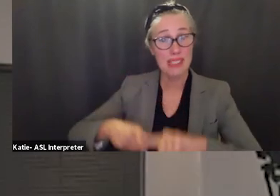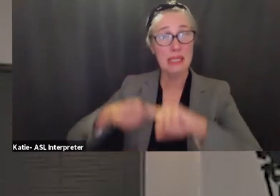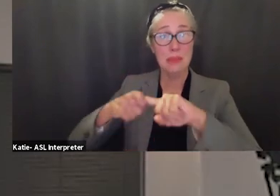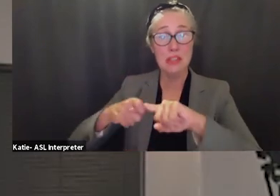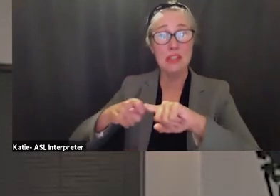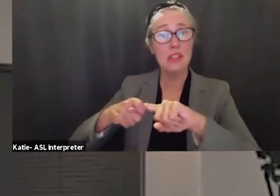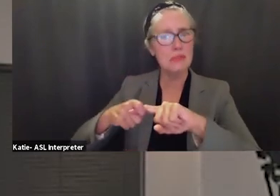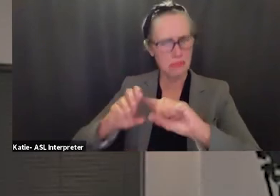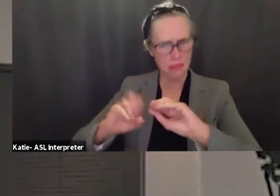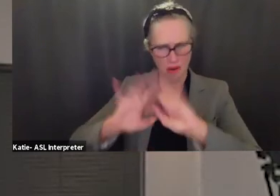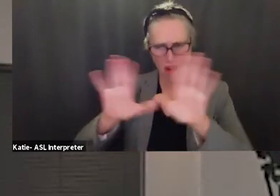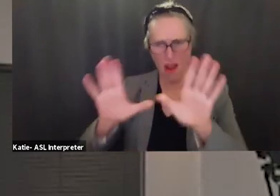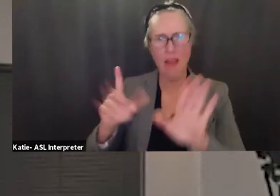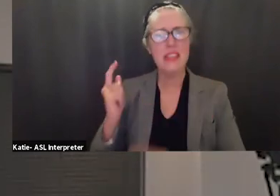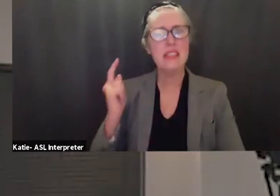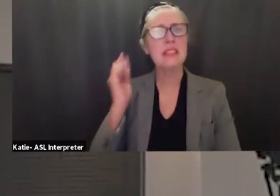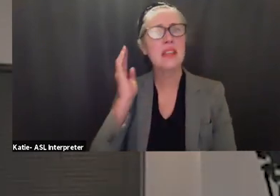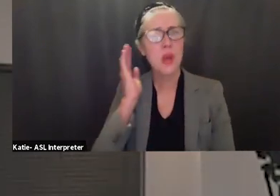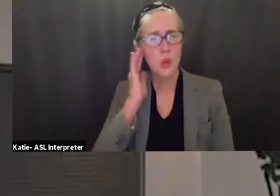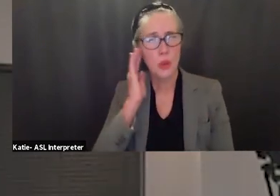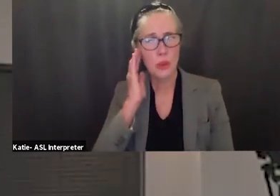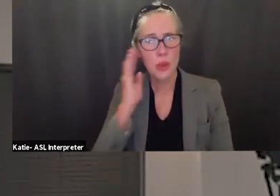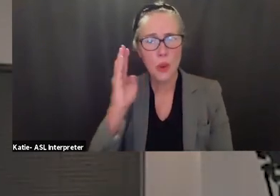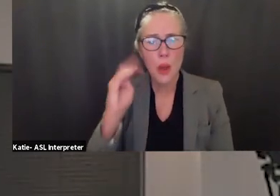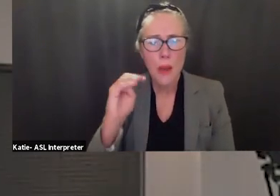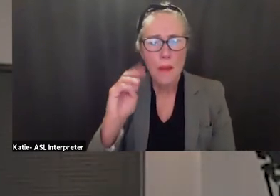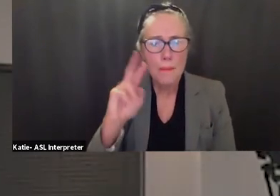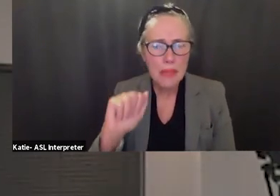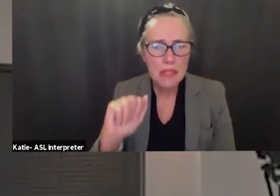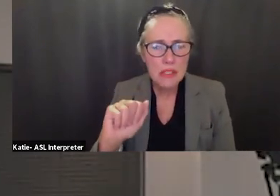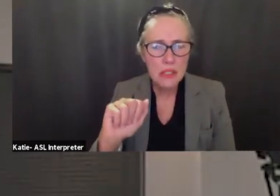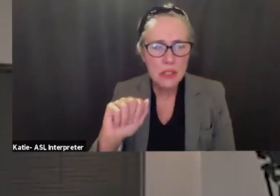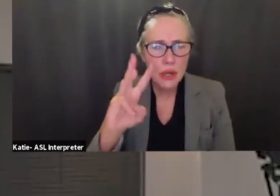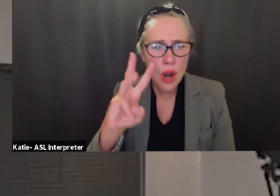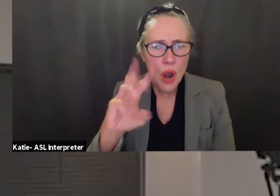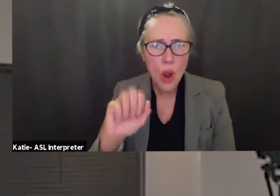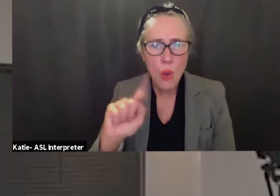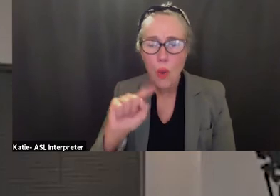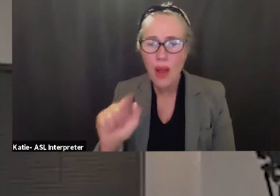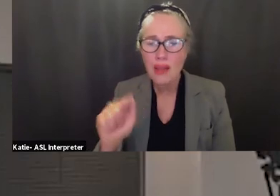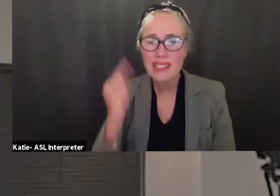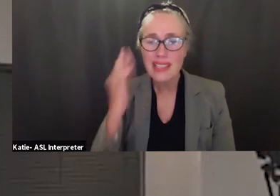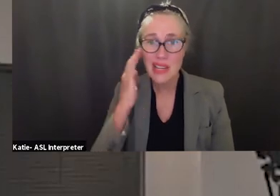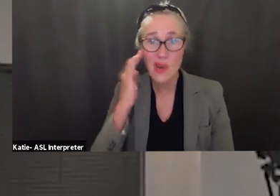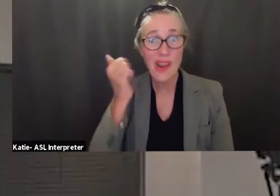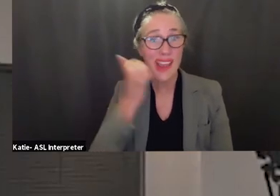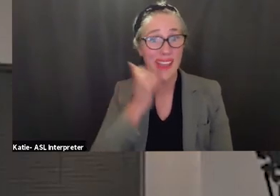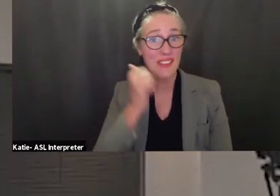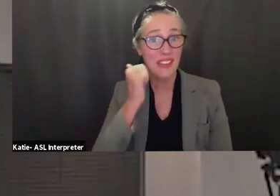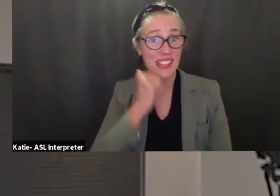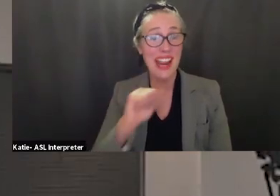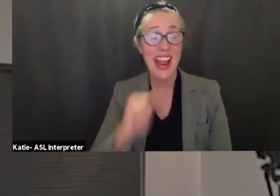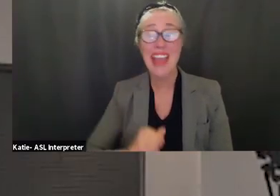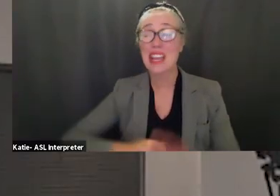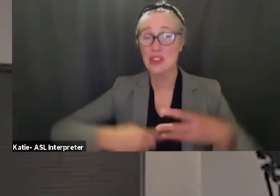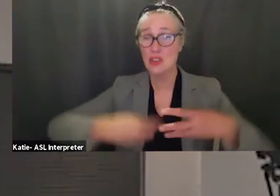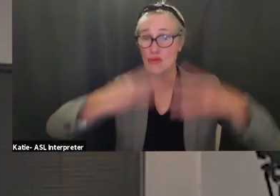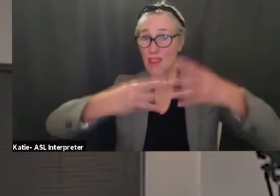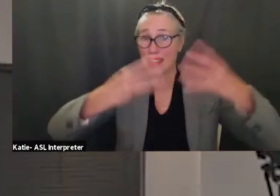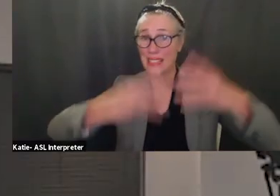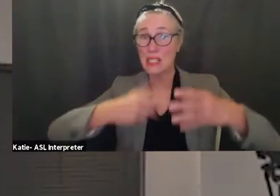has helped me find a where every day i can run a list of the suspensions that are done and what for